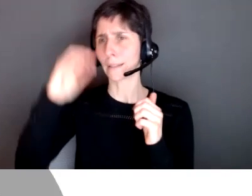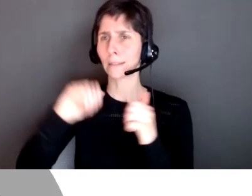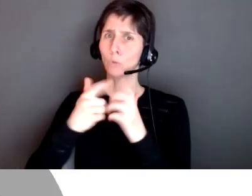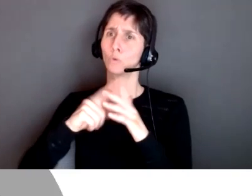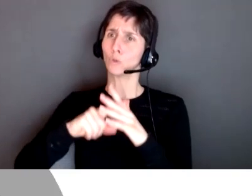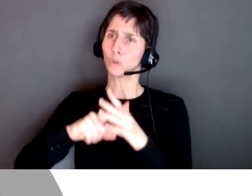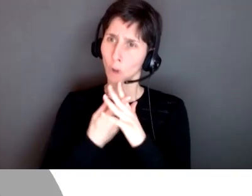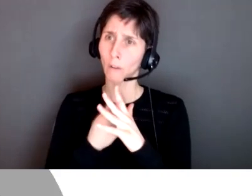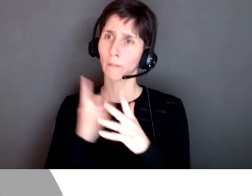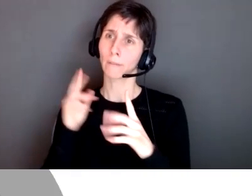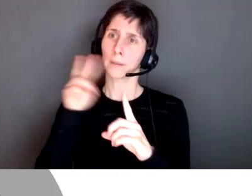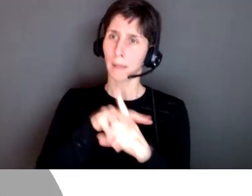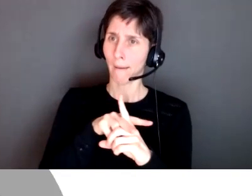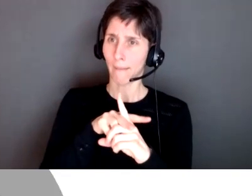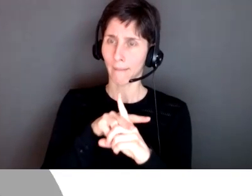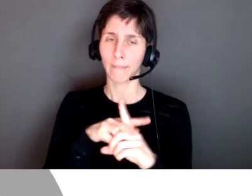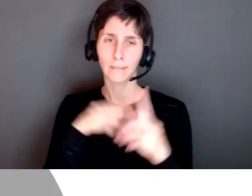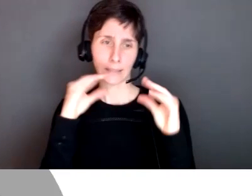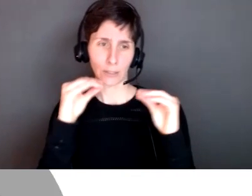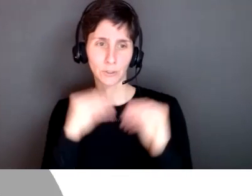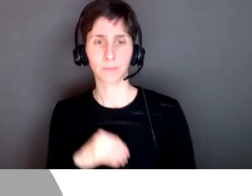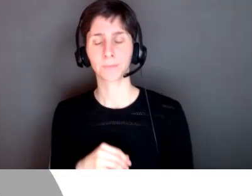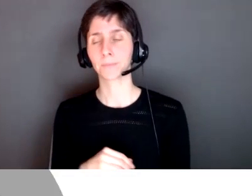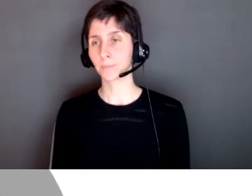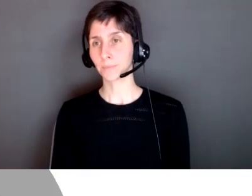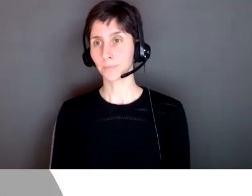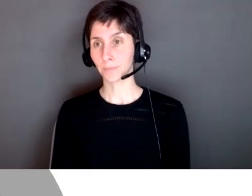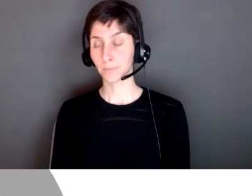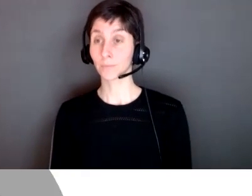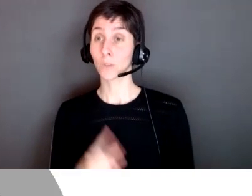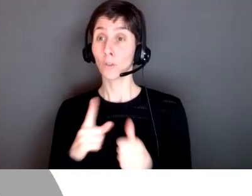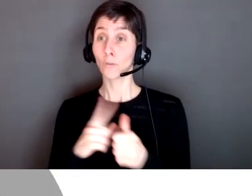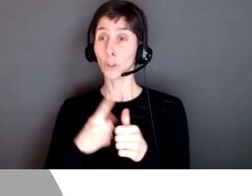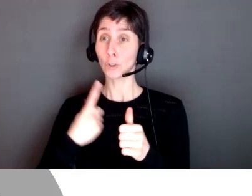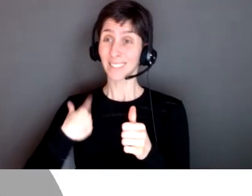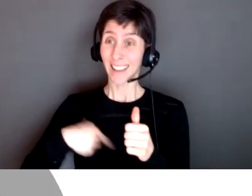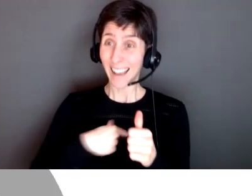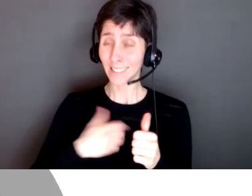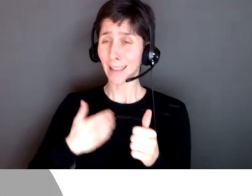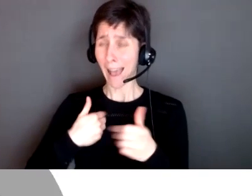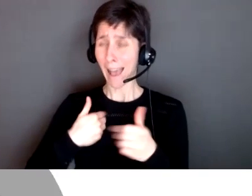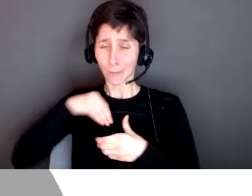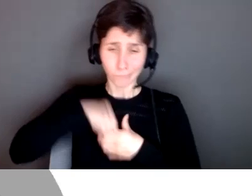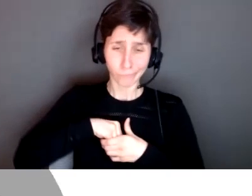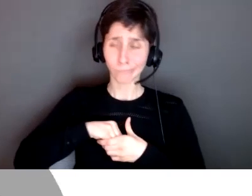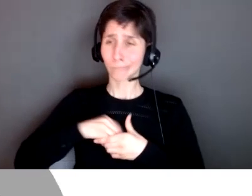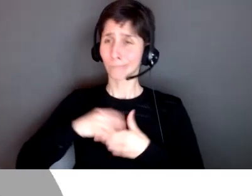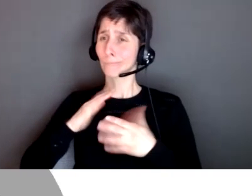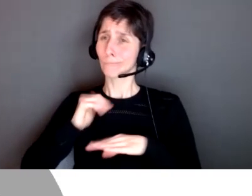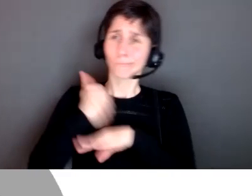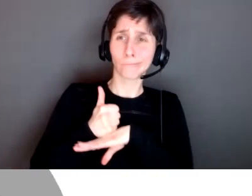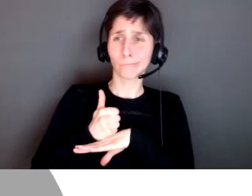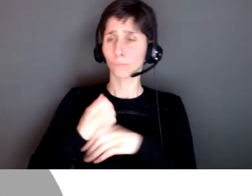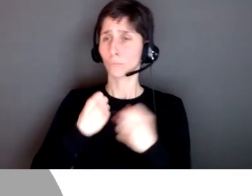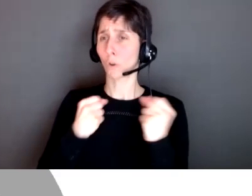um so the first thing is to become aware of our own cultural biases right so we have to answer to ask